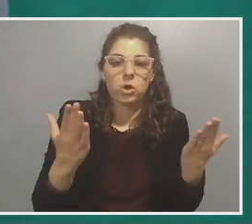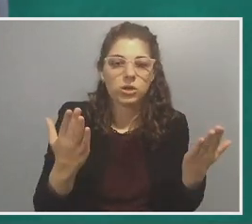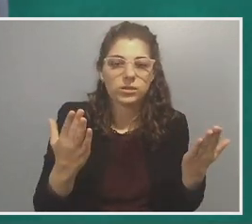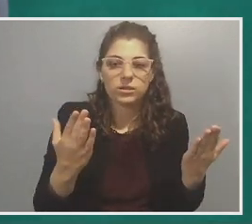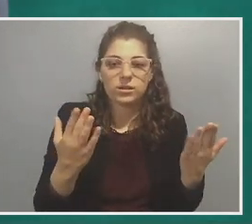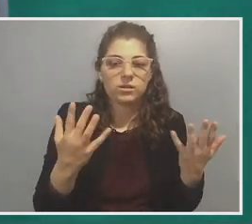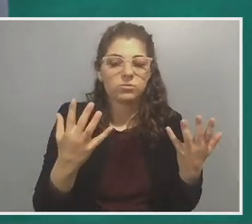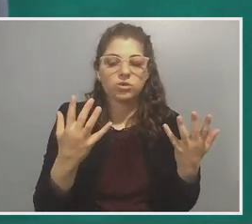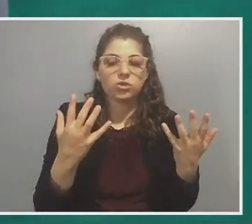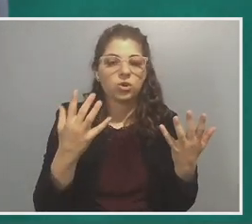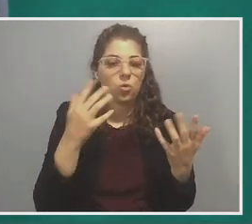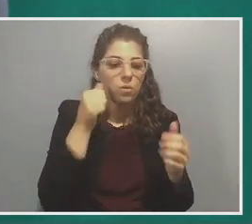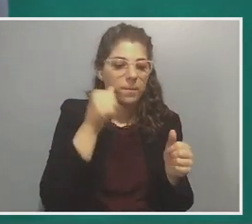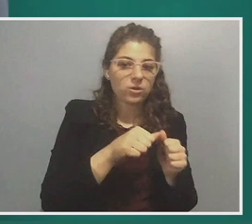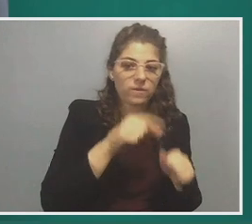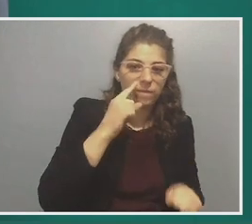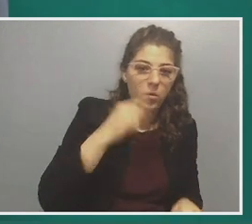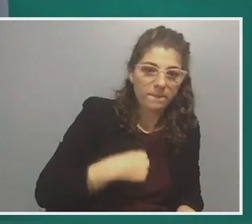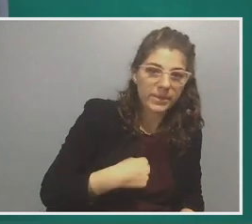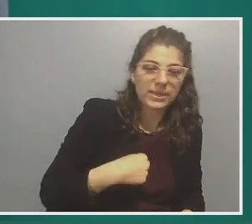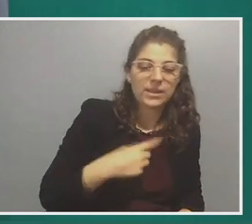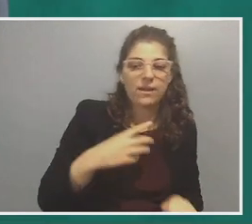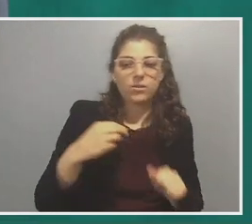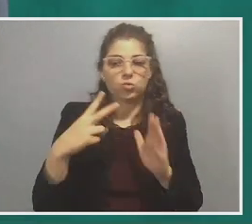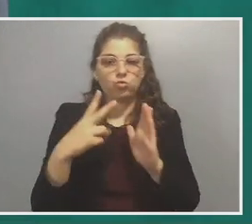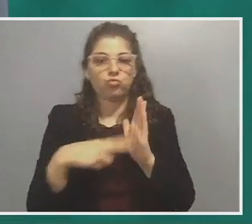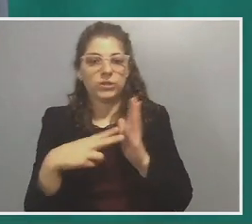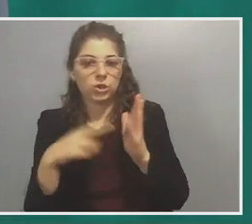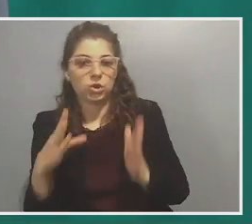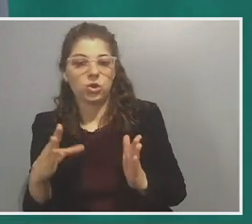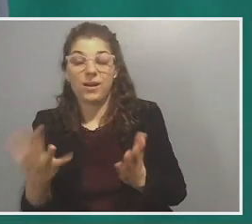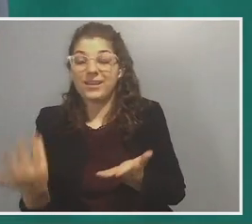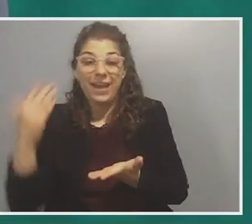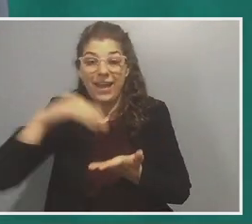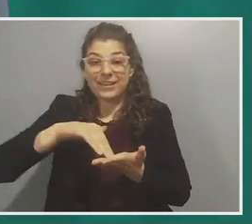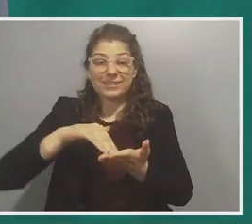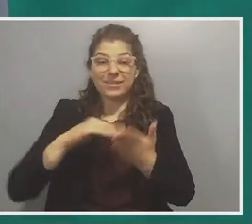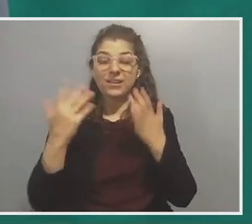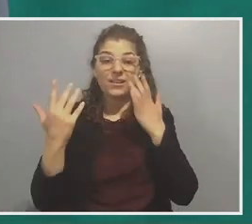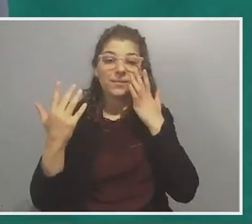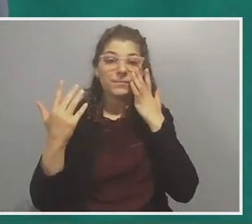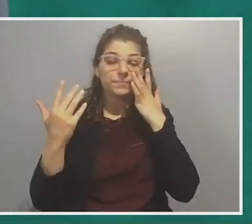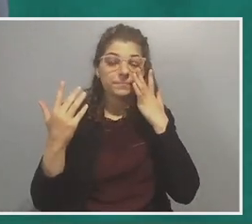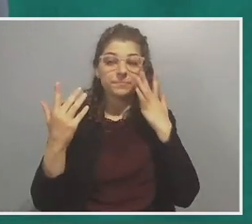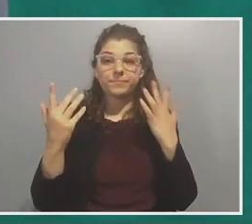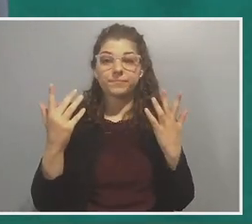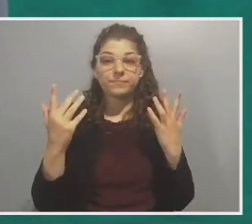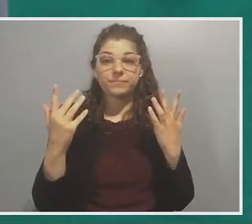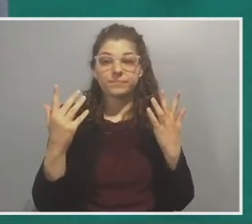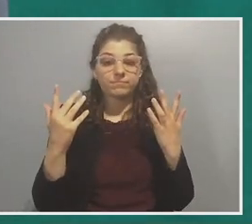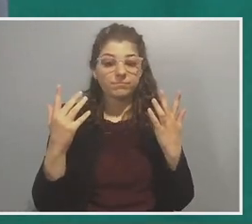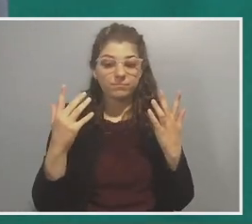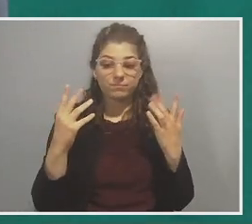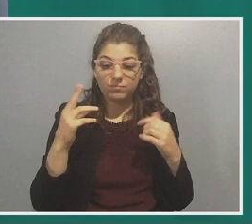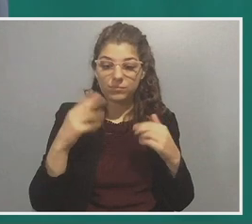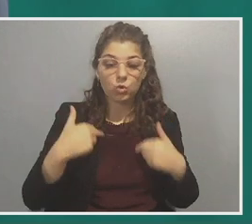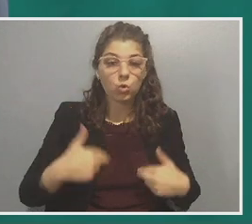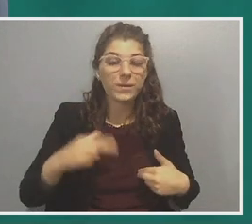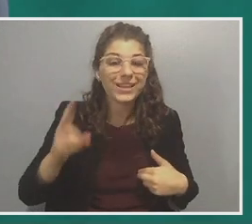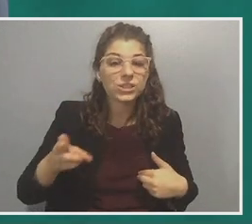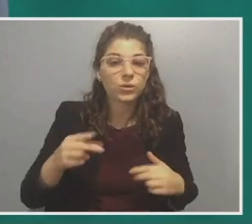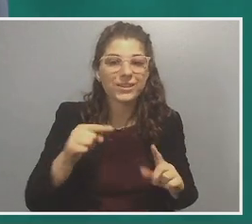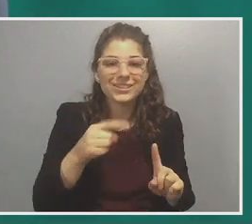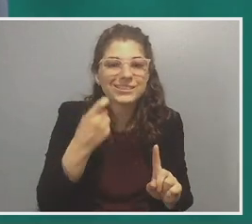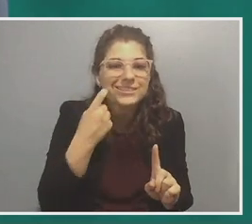both for me and for the reader. Um, again, that this is in, in the scope of human history, this thing was just yesterday.